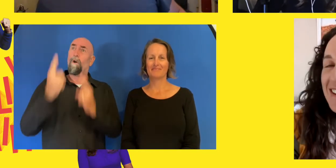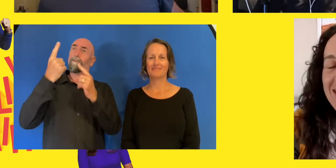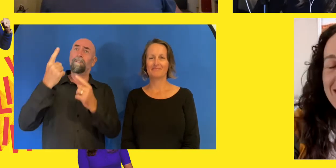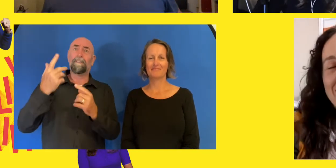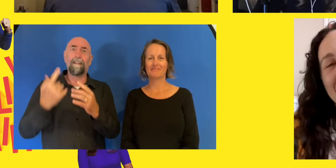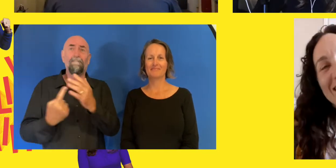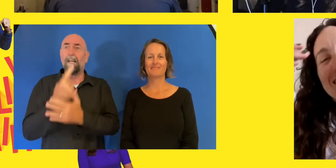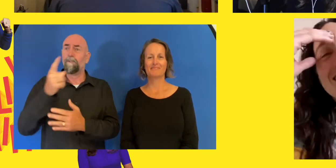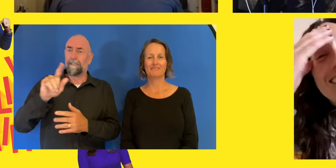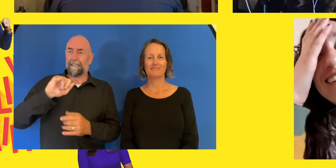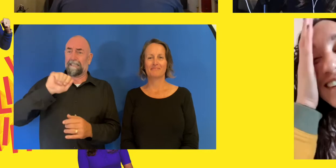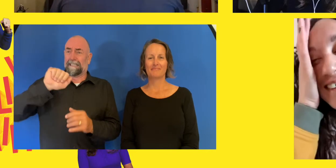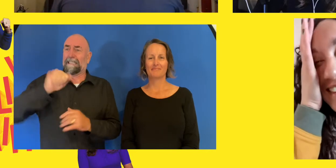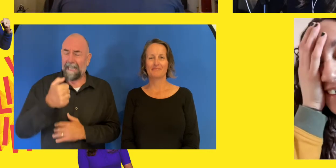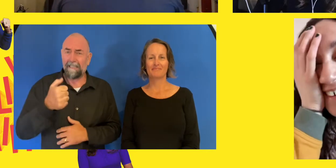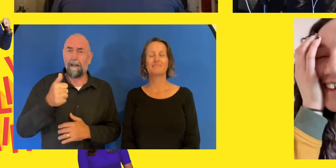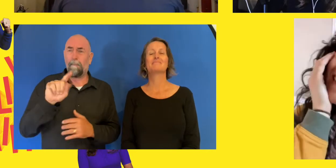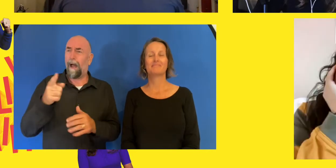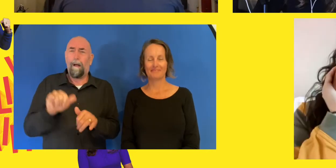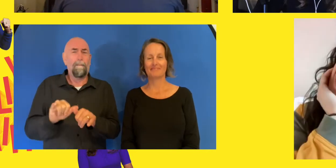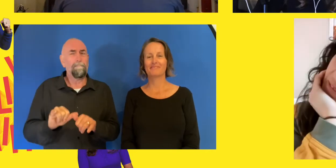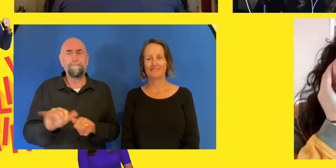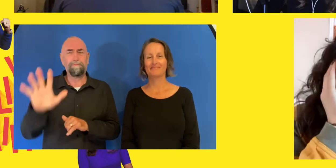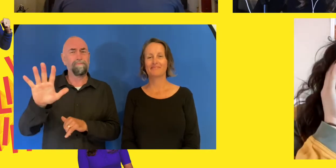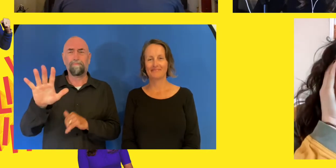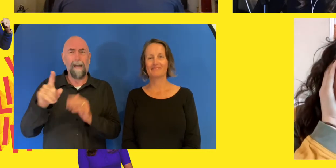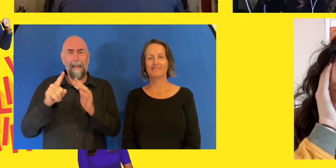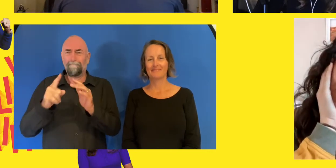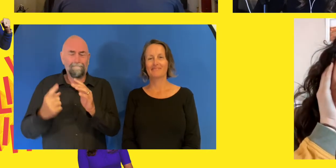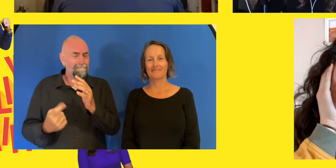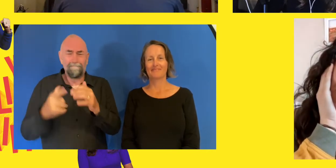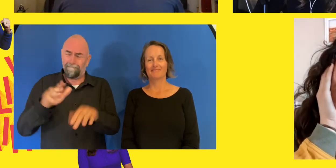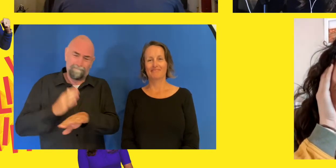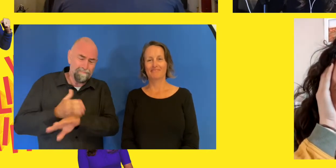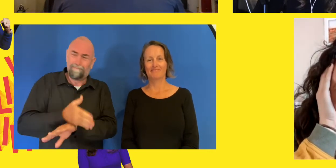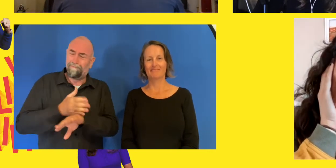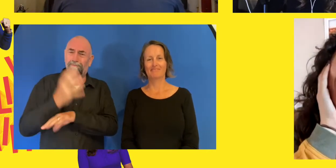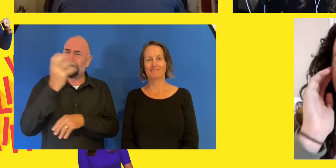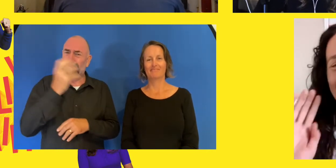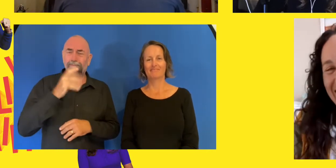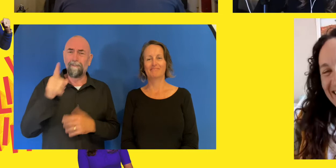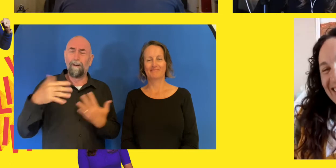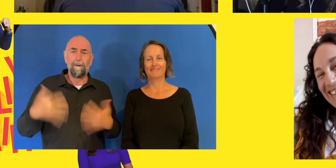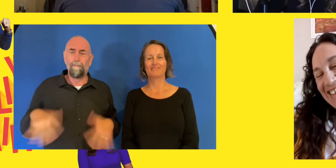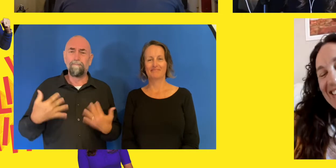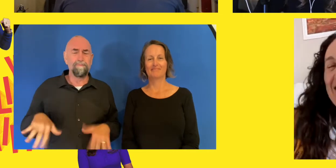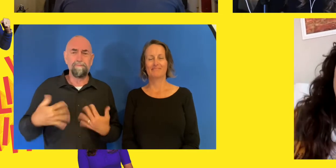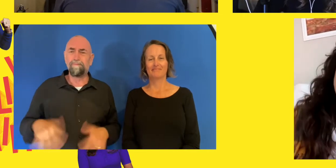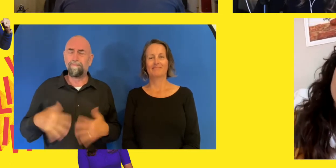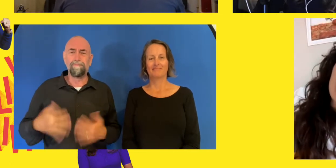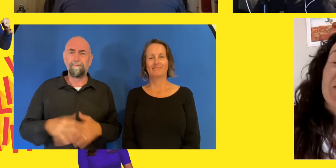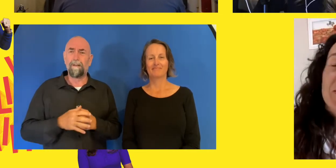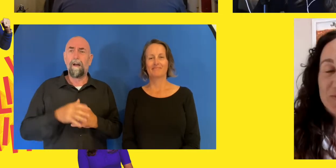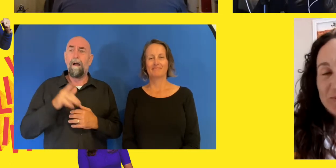quiz or maybe the hardest, you know, ever competition that you've, you'll have to go through Mel. So we apologize because of the difficulty, but